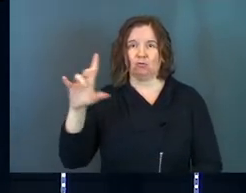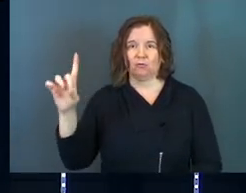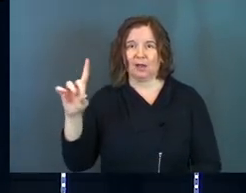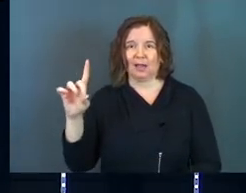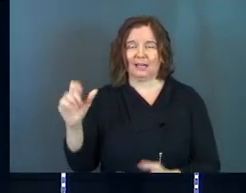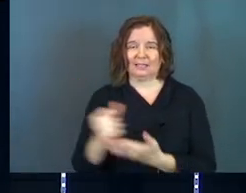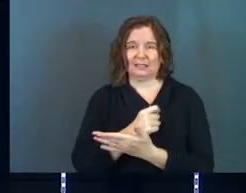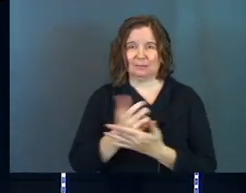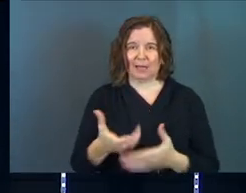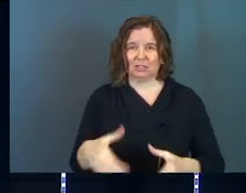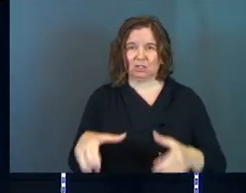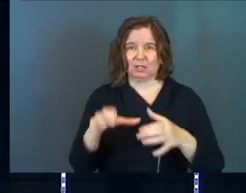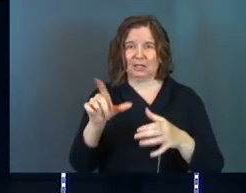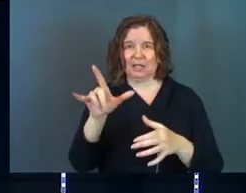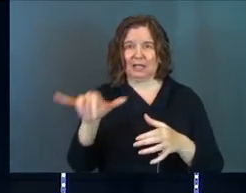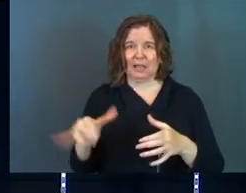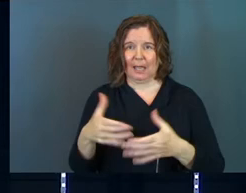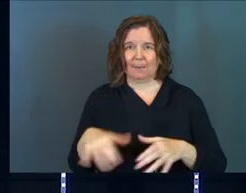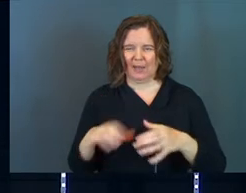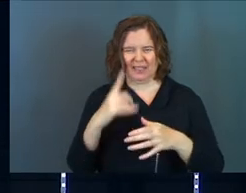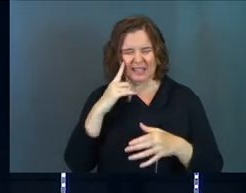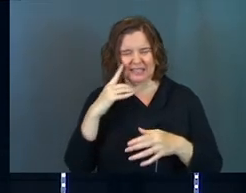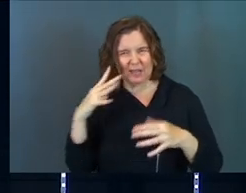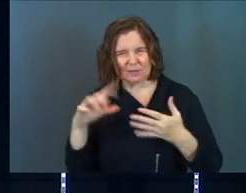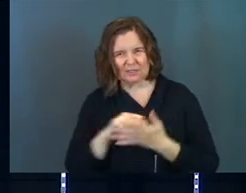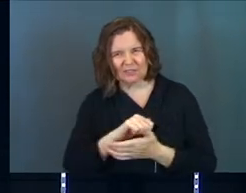that sounds violent to us. Does it not? Woo!